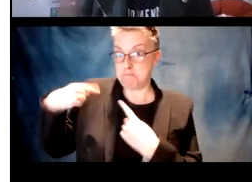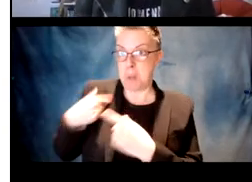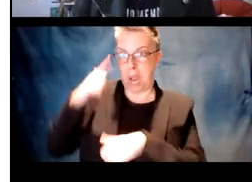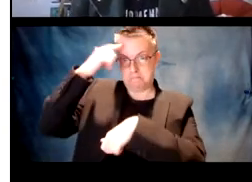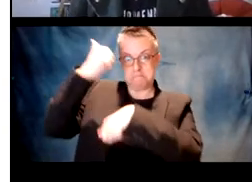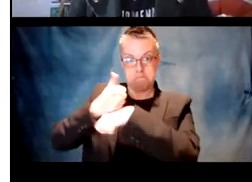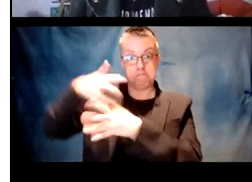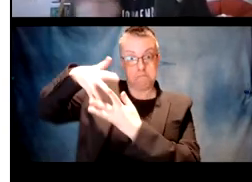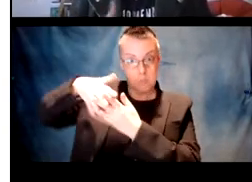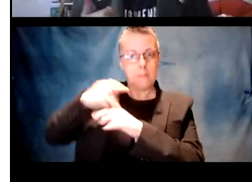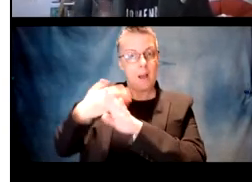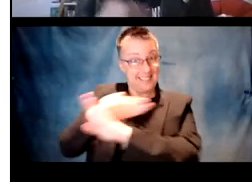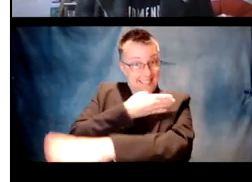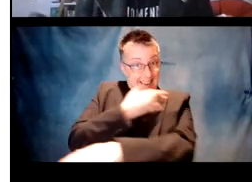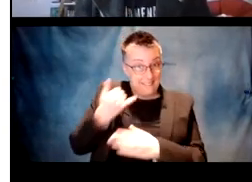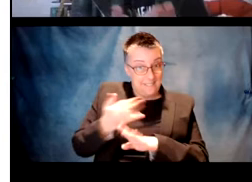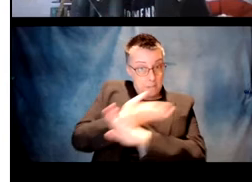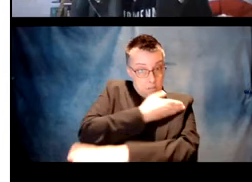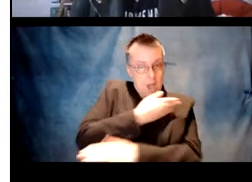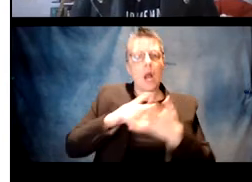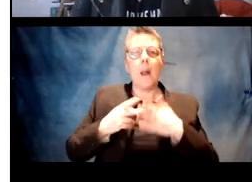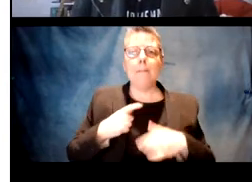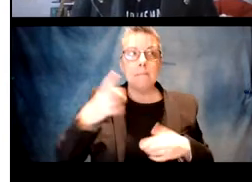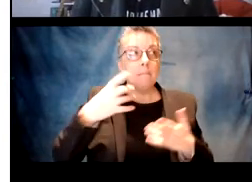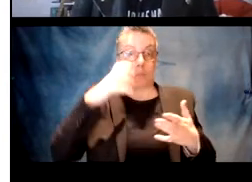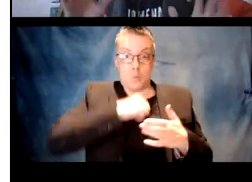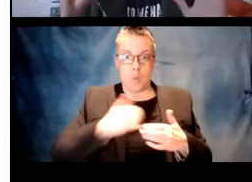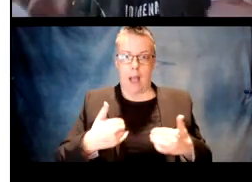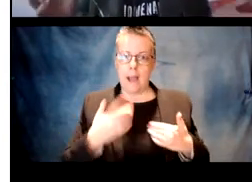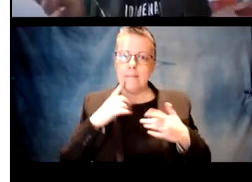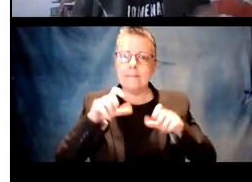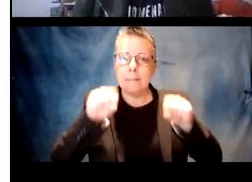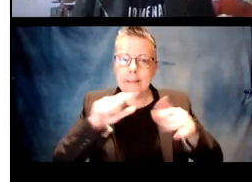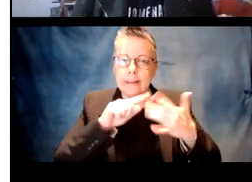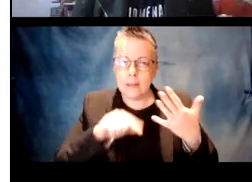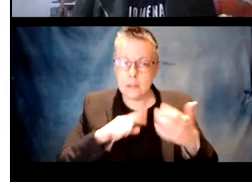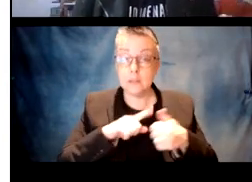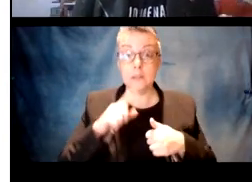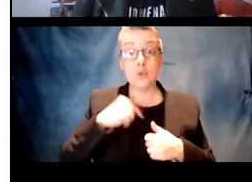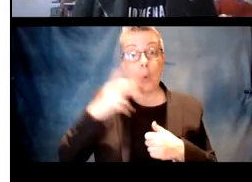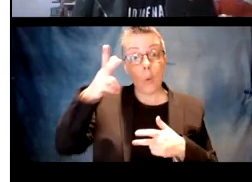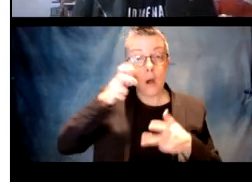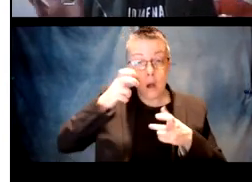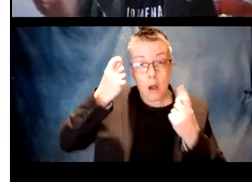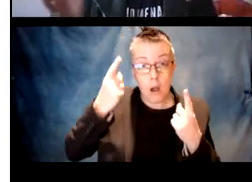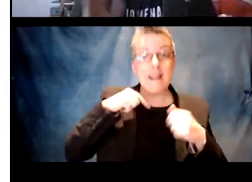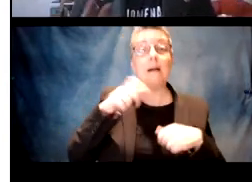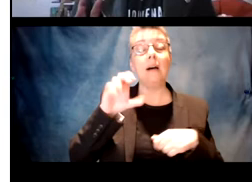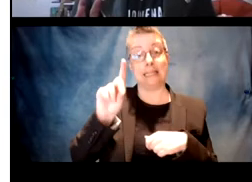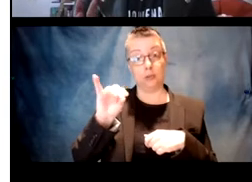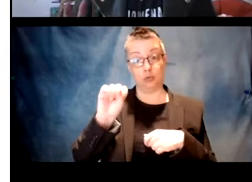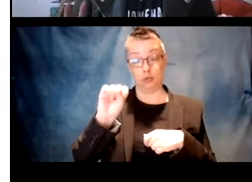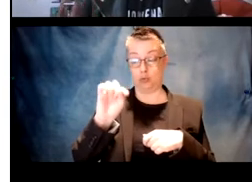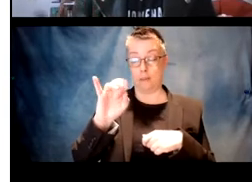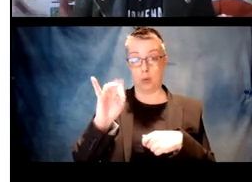before they're two or three and can produce forms like breaks means that they have to have a certain set of abilities. They have to be able to perceive